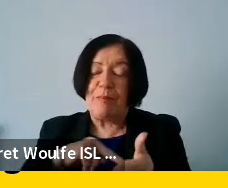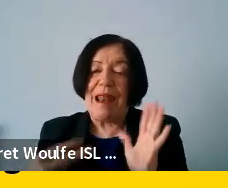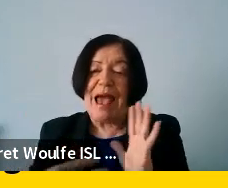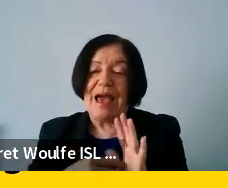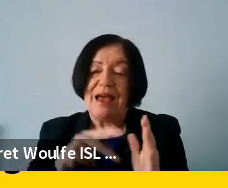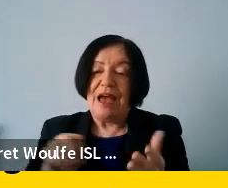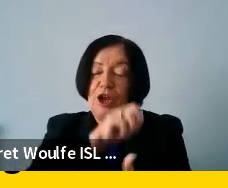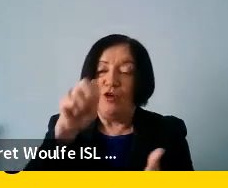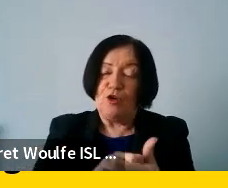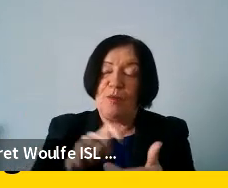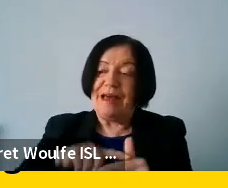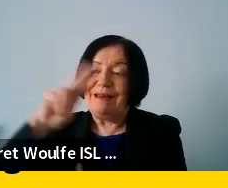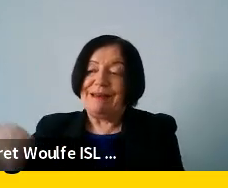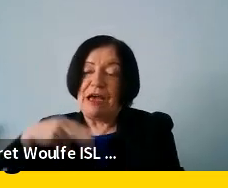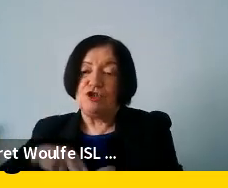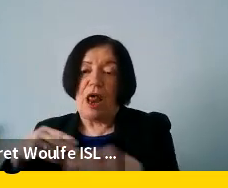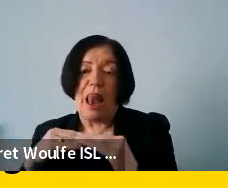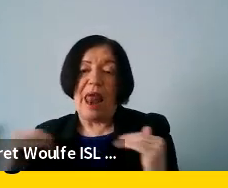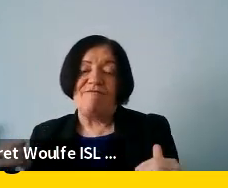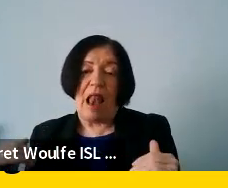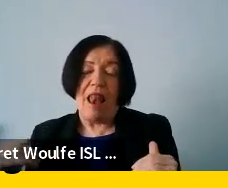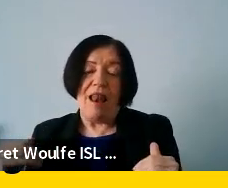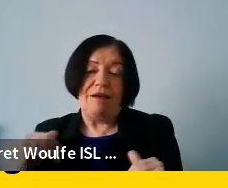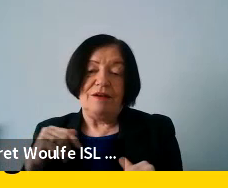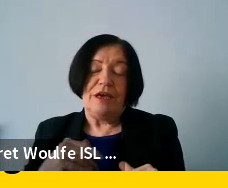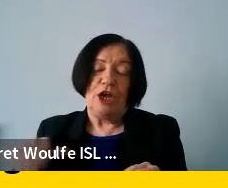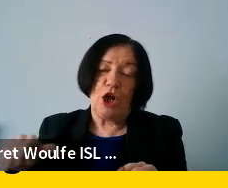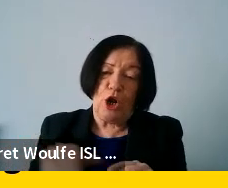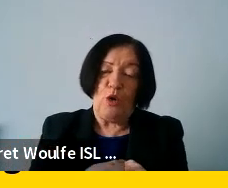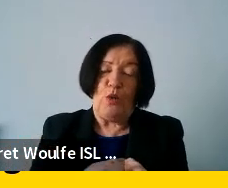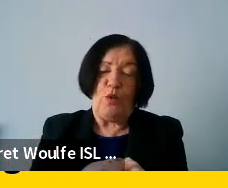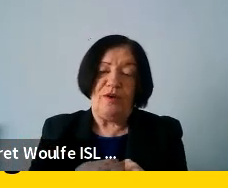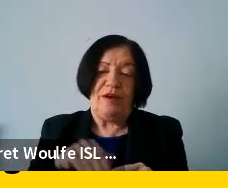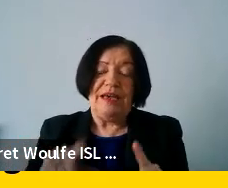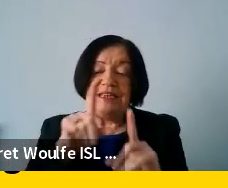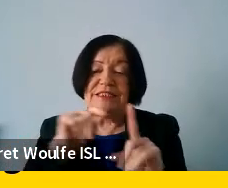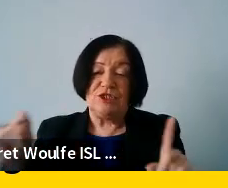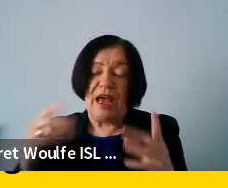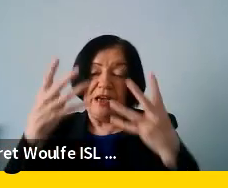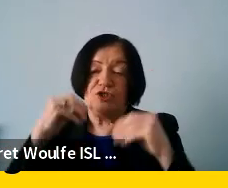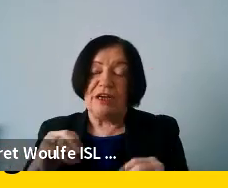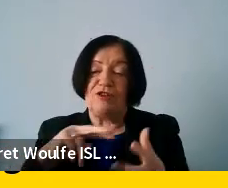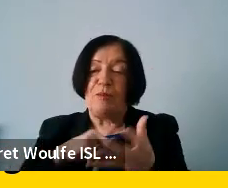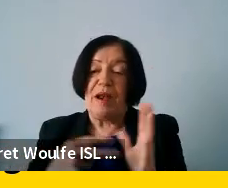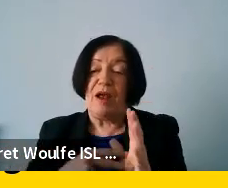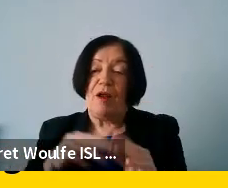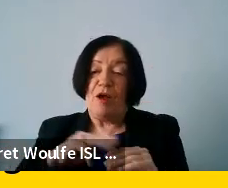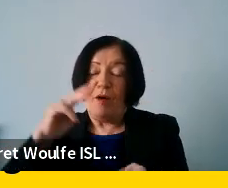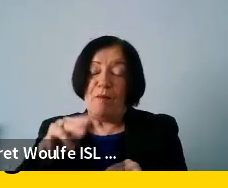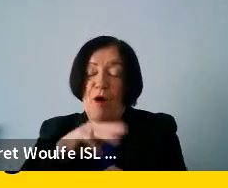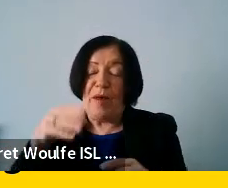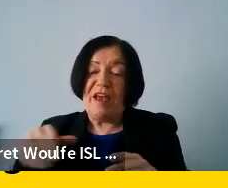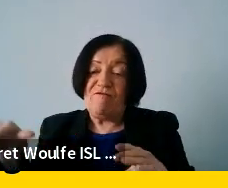at the European and national levels. So to include, let's say in digital education plans, more stakeholders